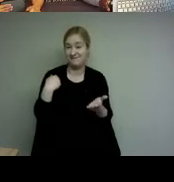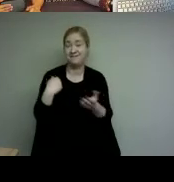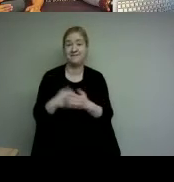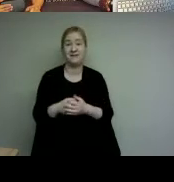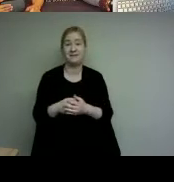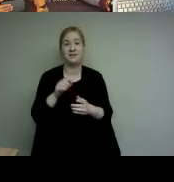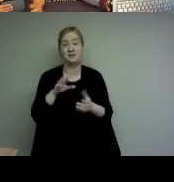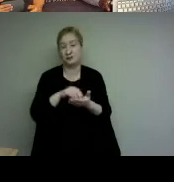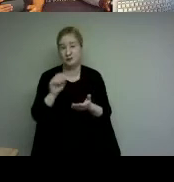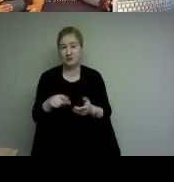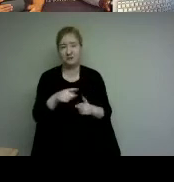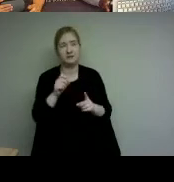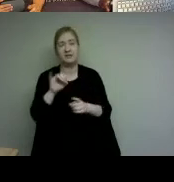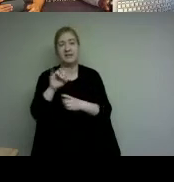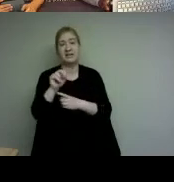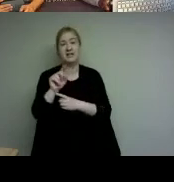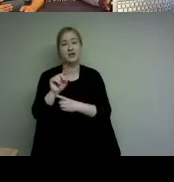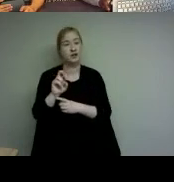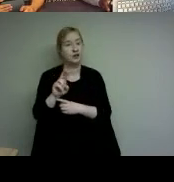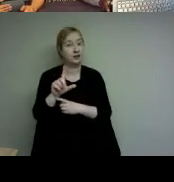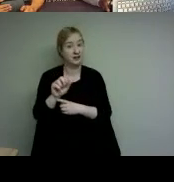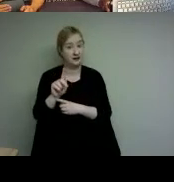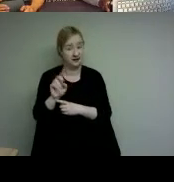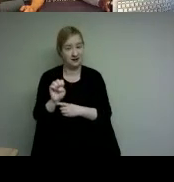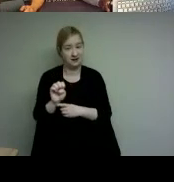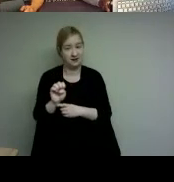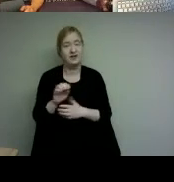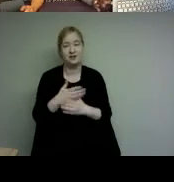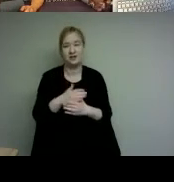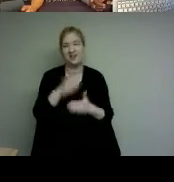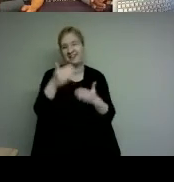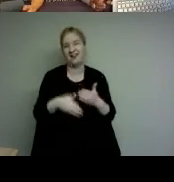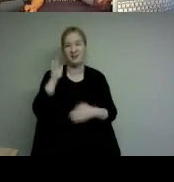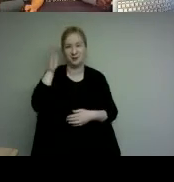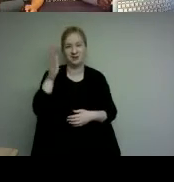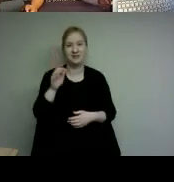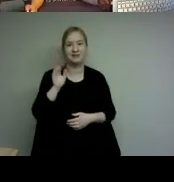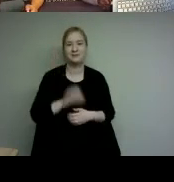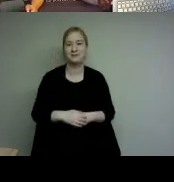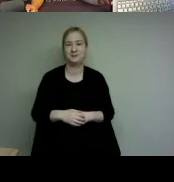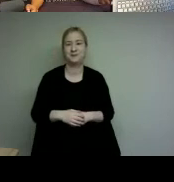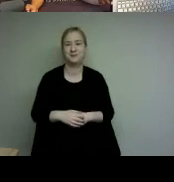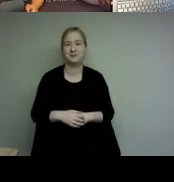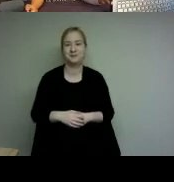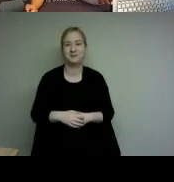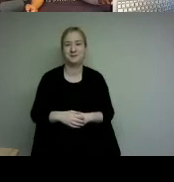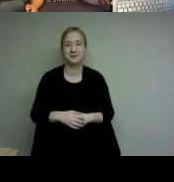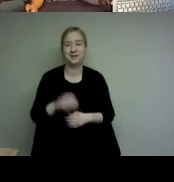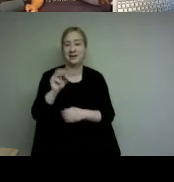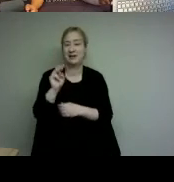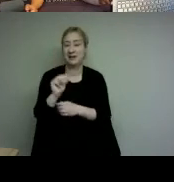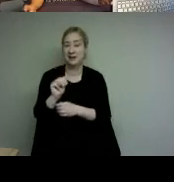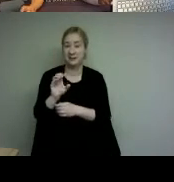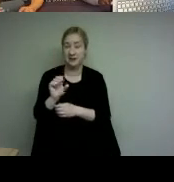community were involved in that video will be shared at the end of the presentation mcsc is filling a